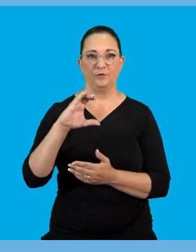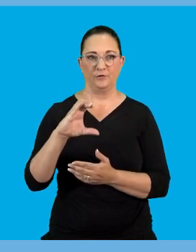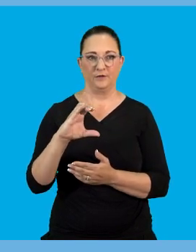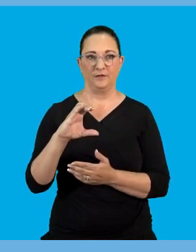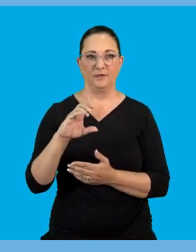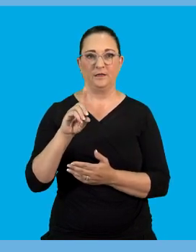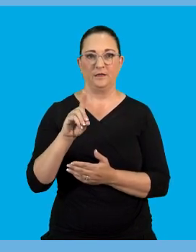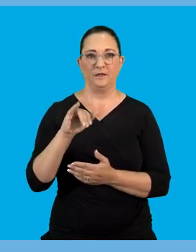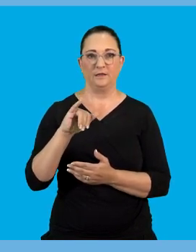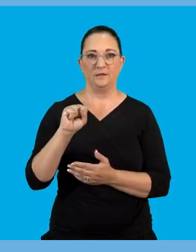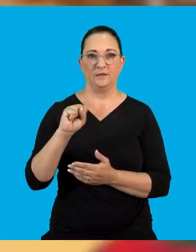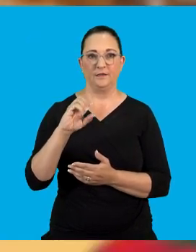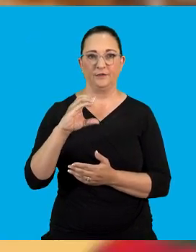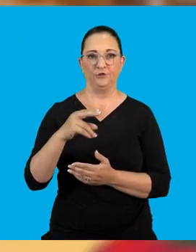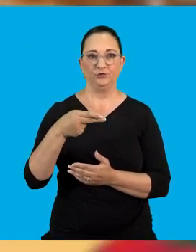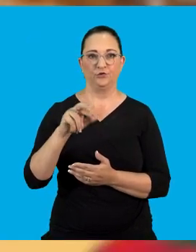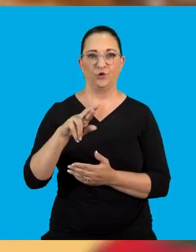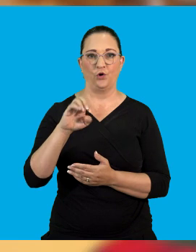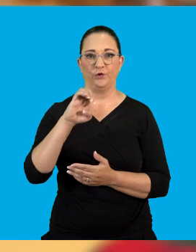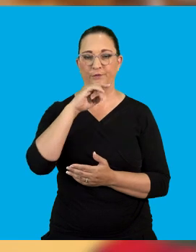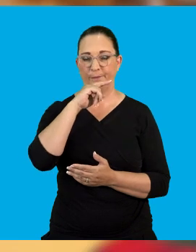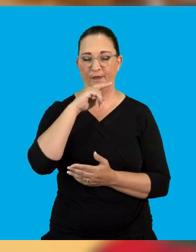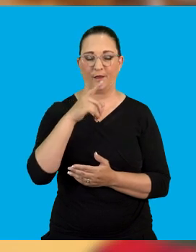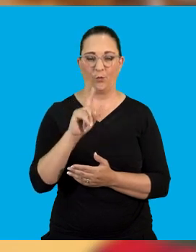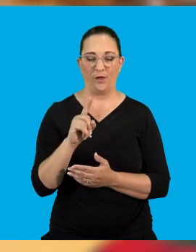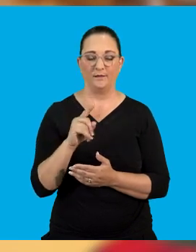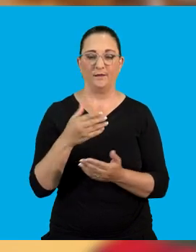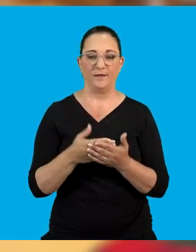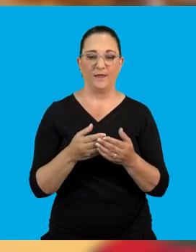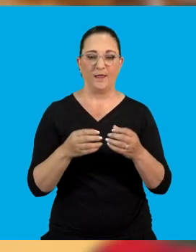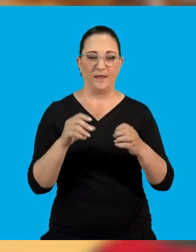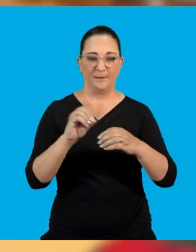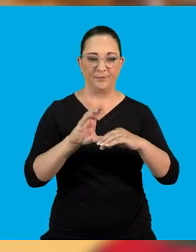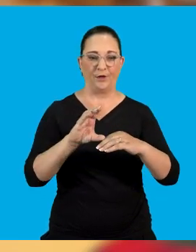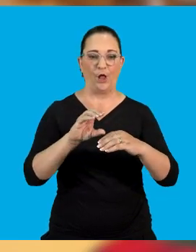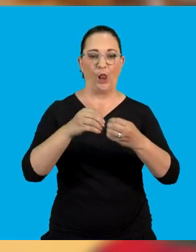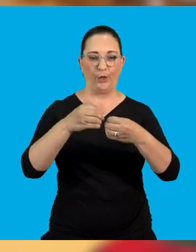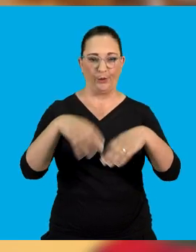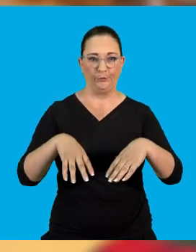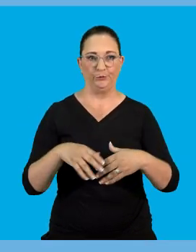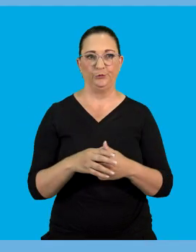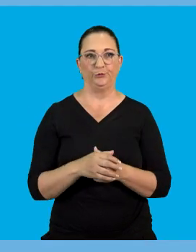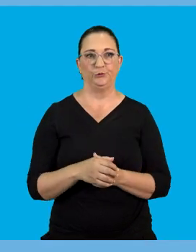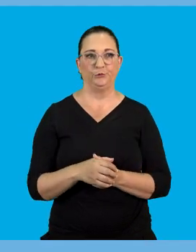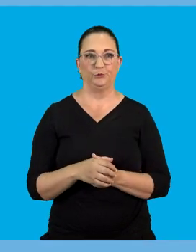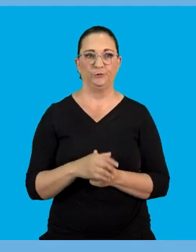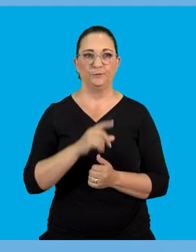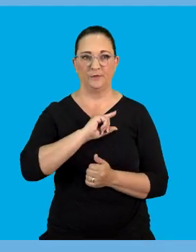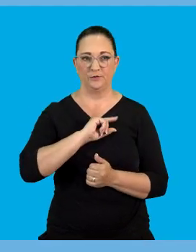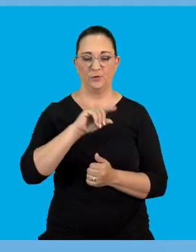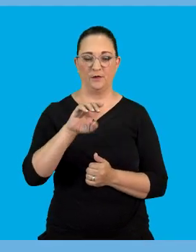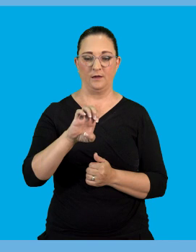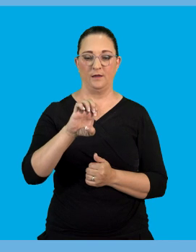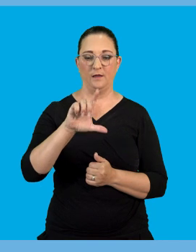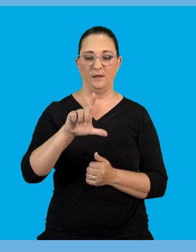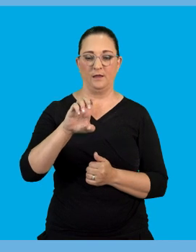happen that the object loses its charges then though that loss of charge is going to be referred to as the electric